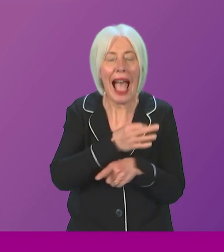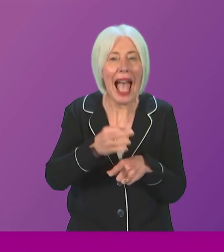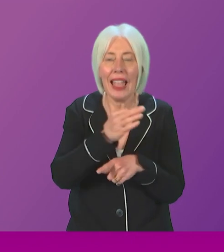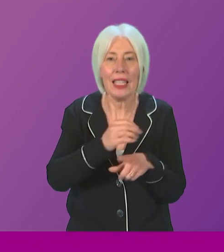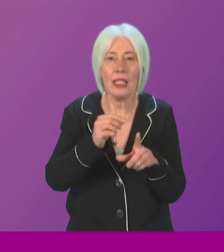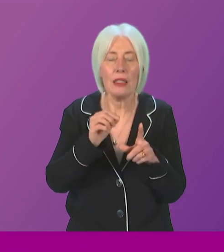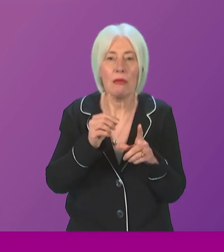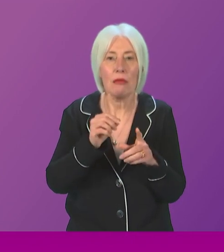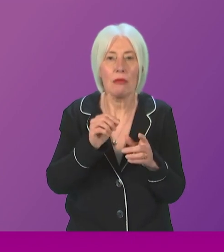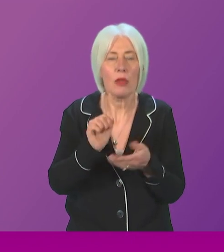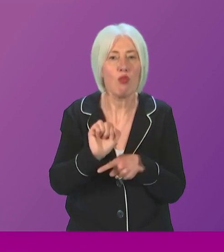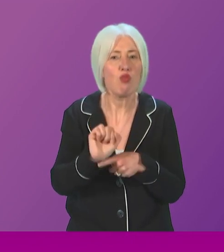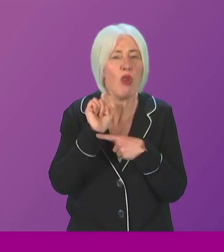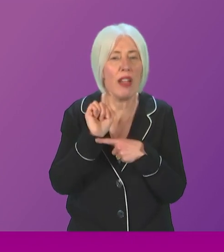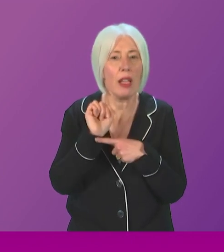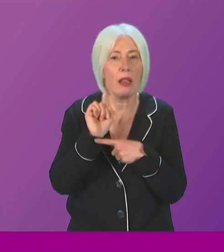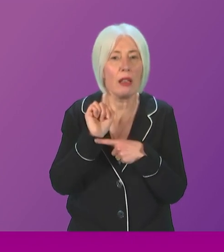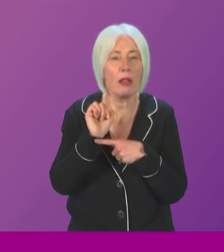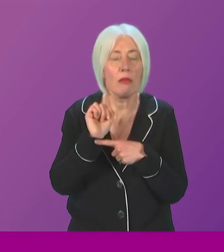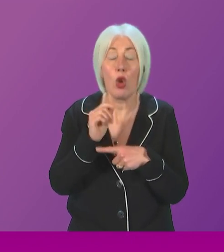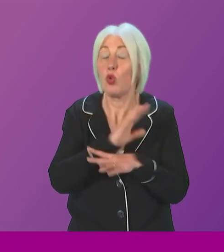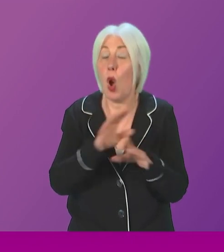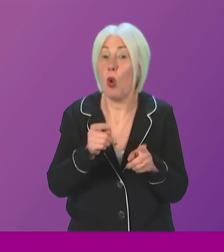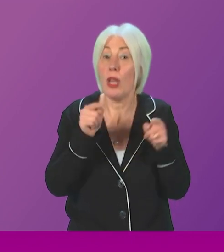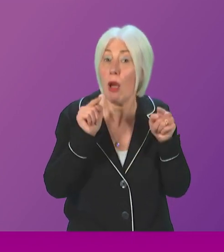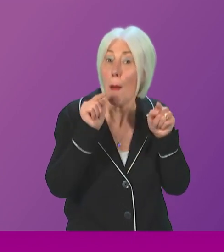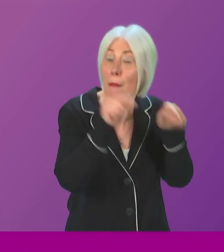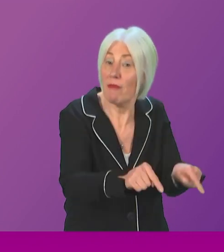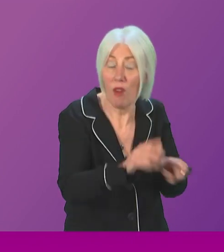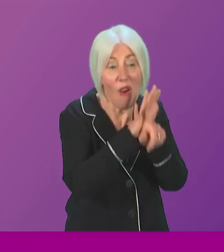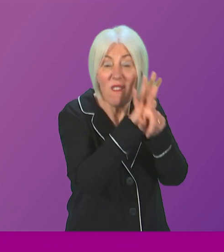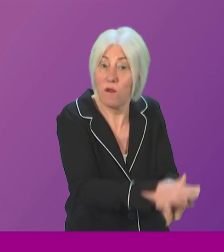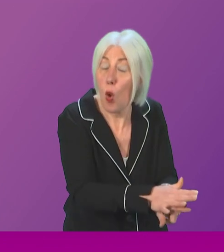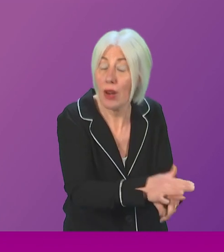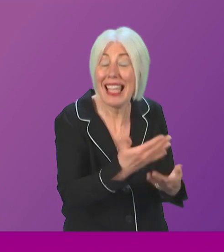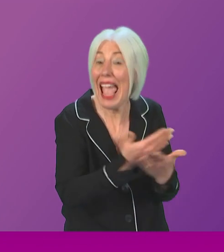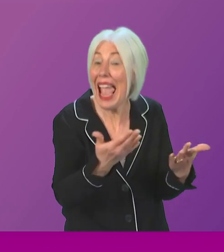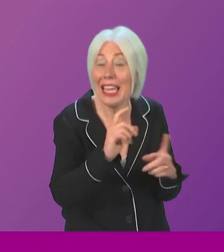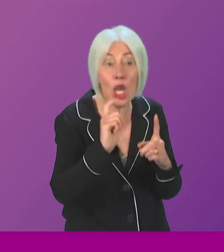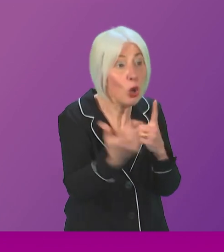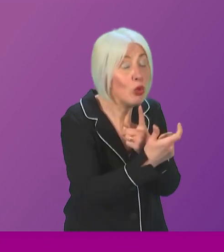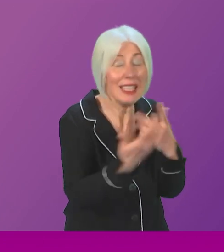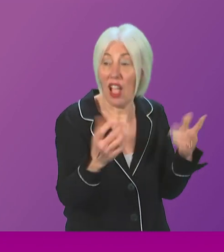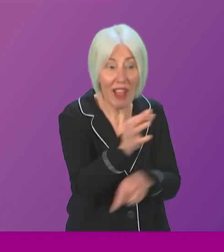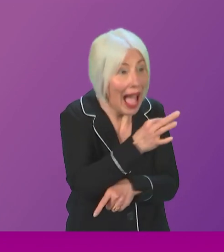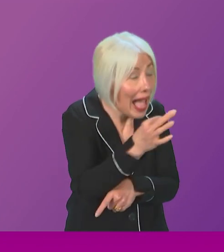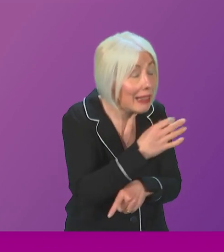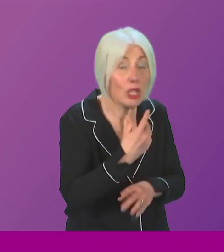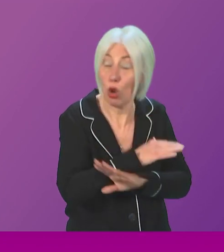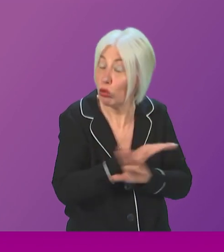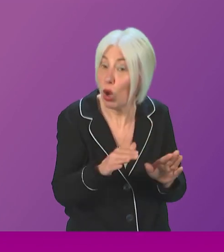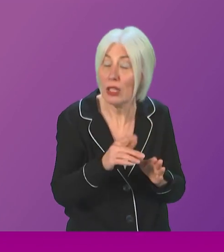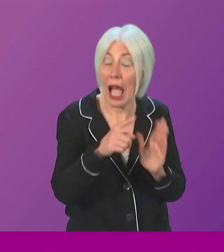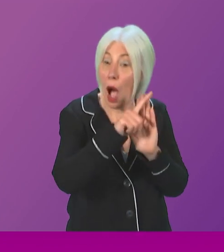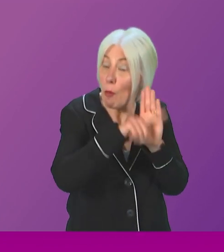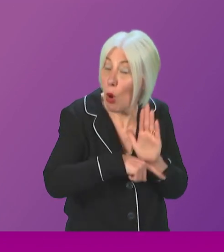in to my very core. And therefore, we will not impose upon any community, island or otherwise, a policy that they